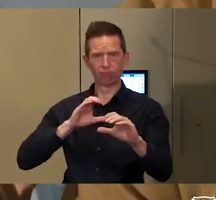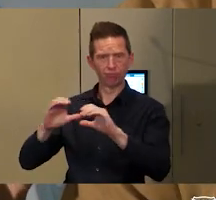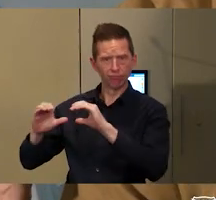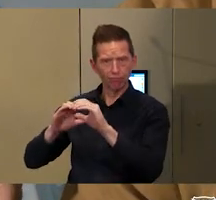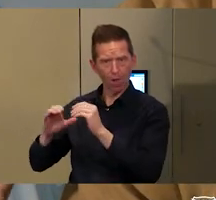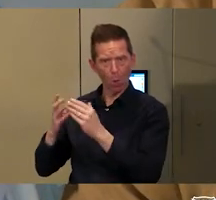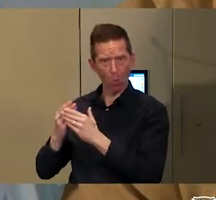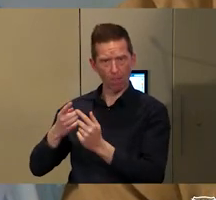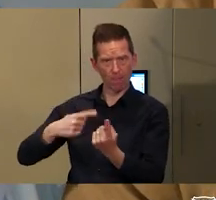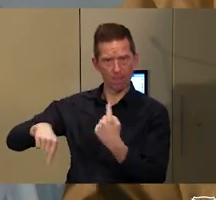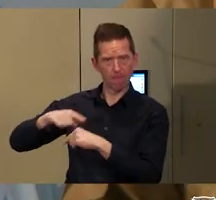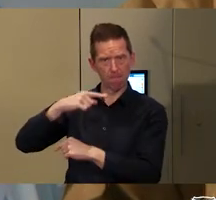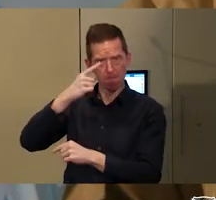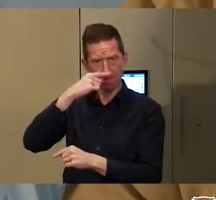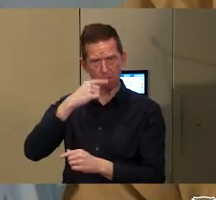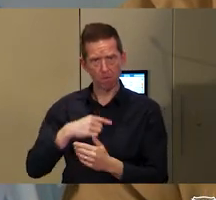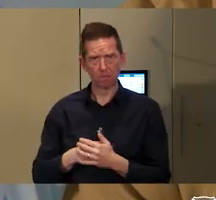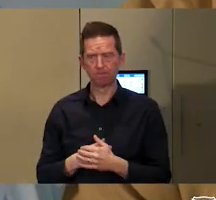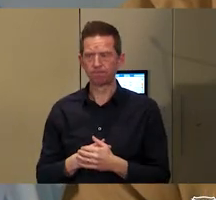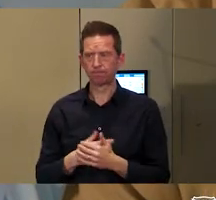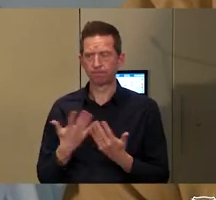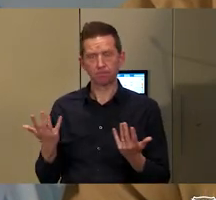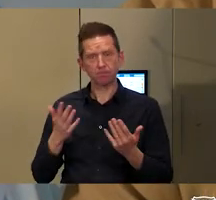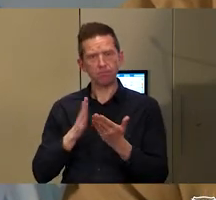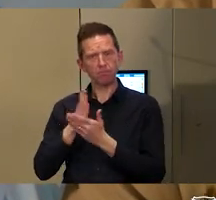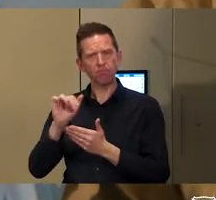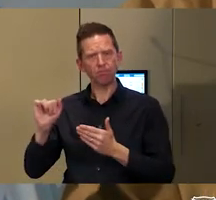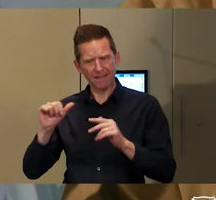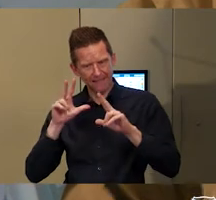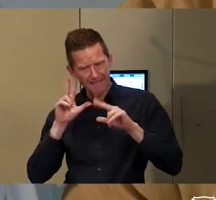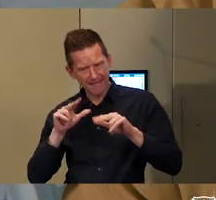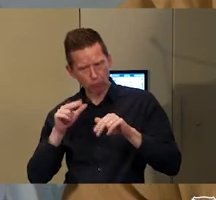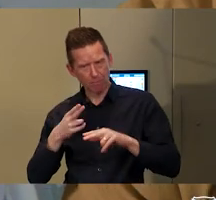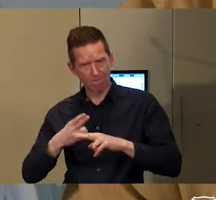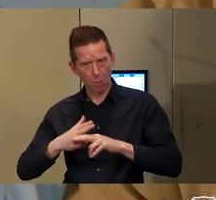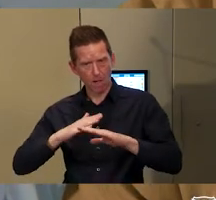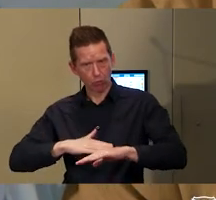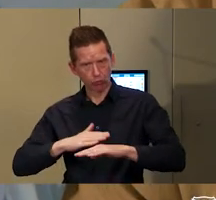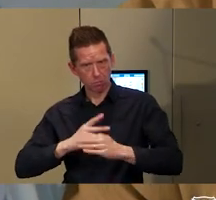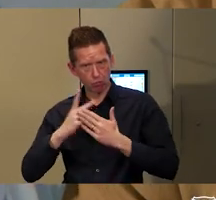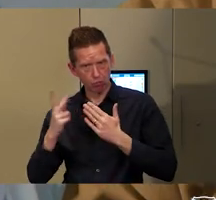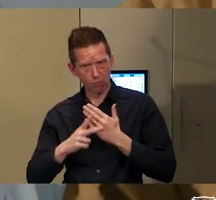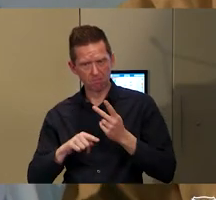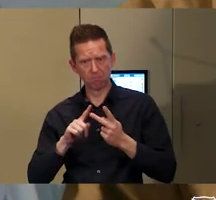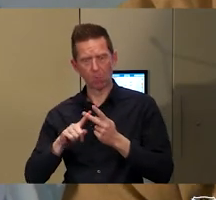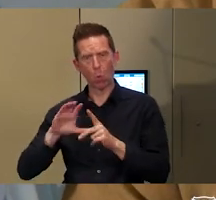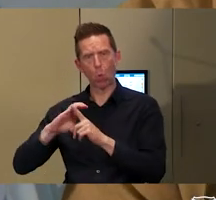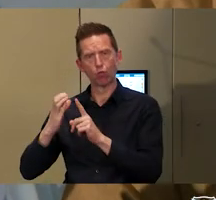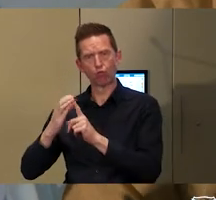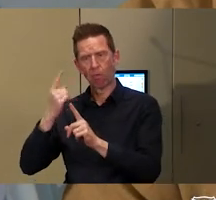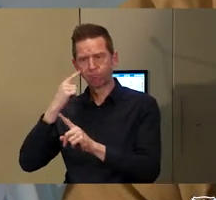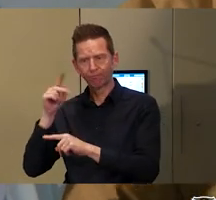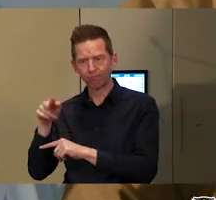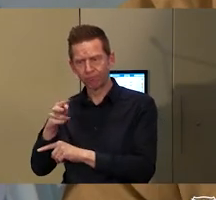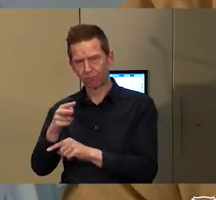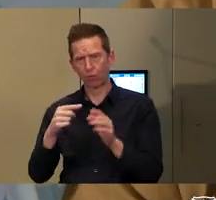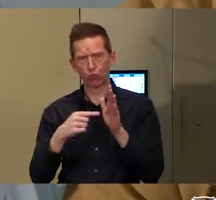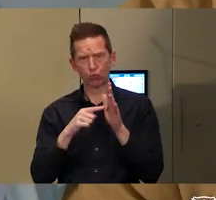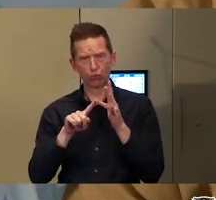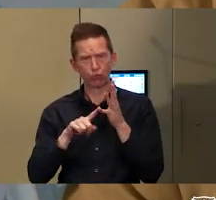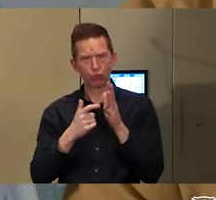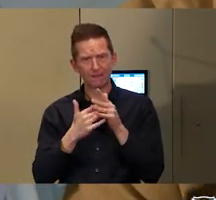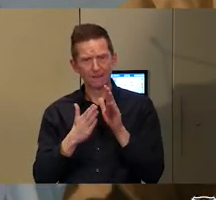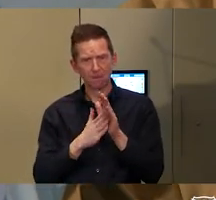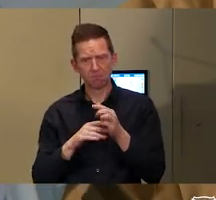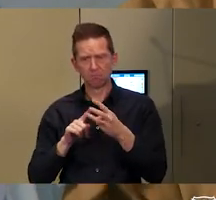and with others about country, whether that's through caring for country programs, whether that's through cultural tourism, whether that's through language and education